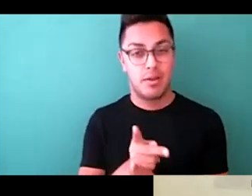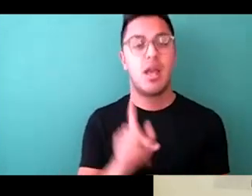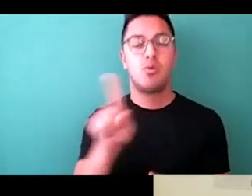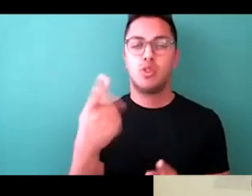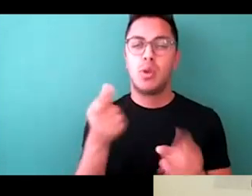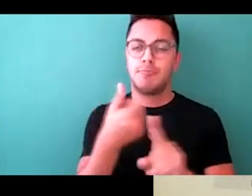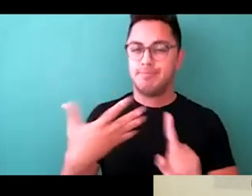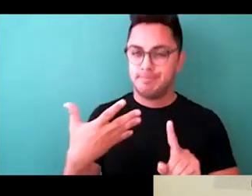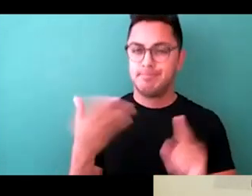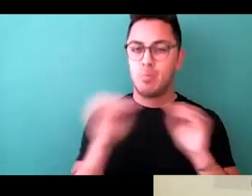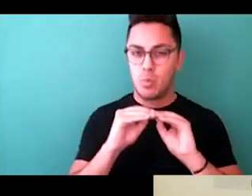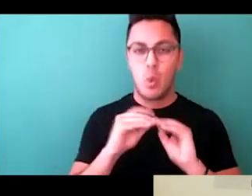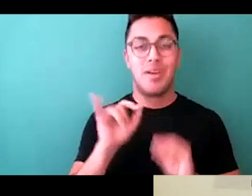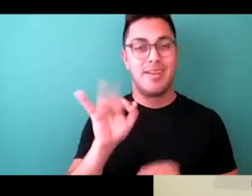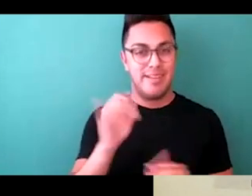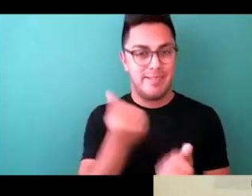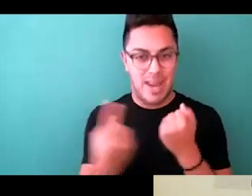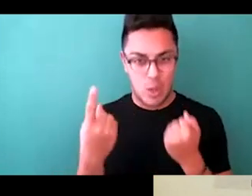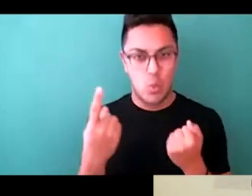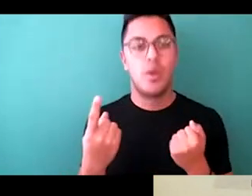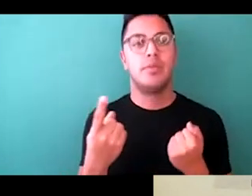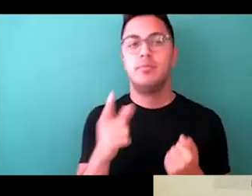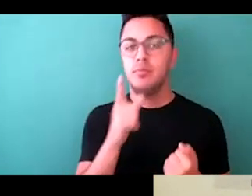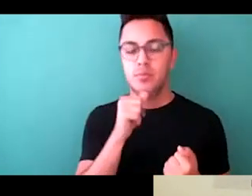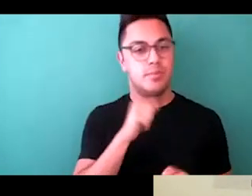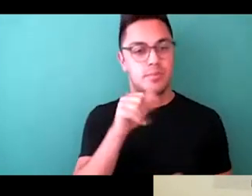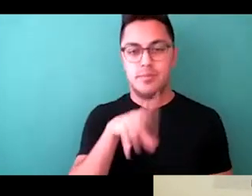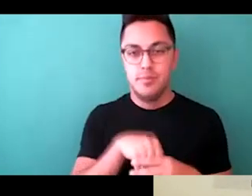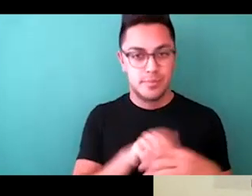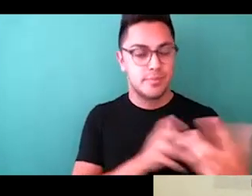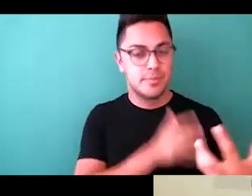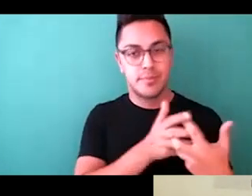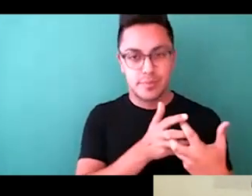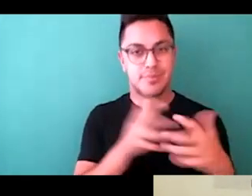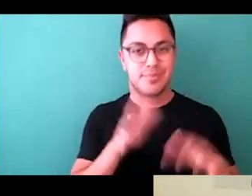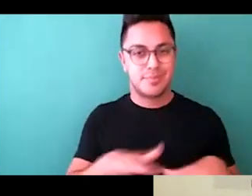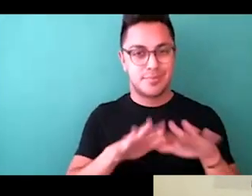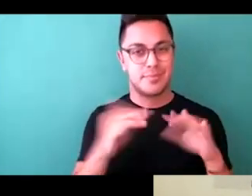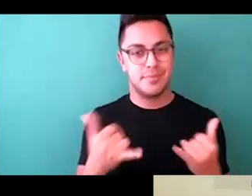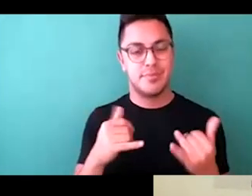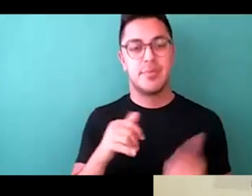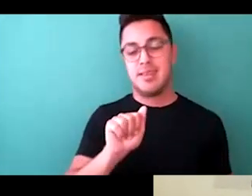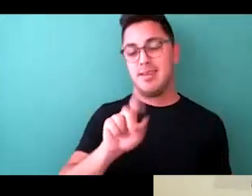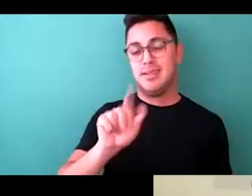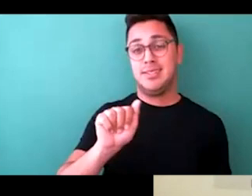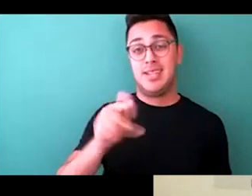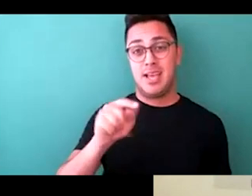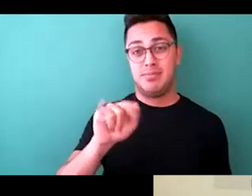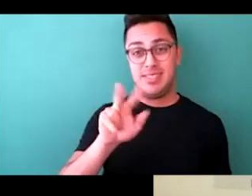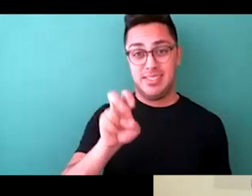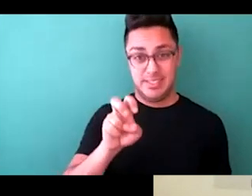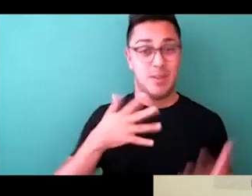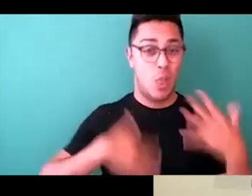that a little bit further in case there's anybody that is not in the adaptive space right now. Adaptive clothing or accessories or product,